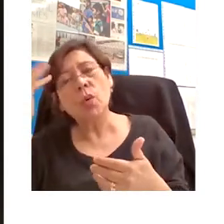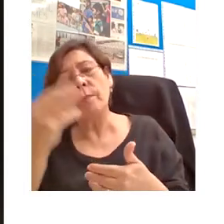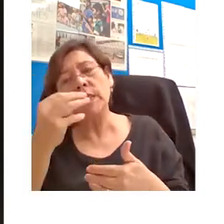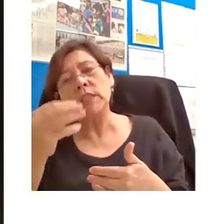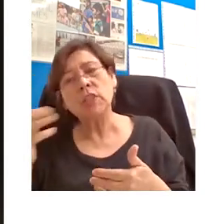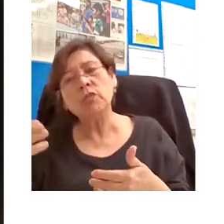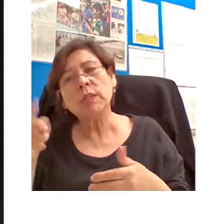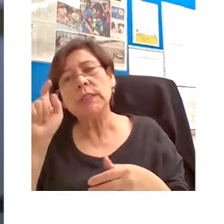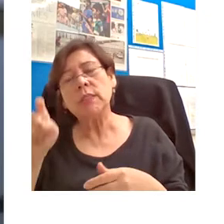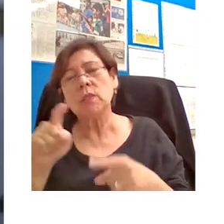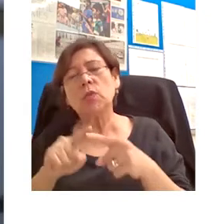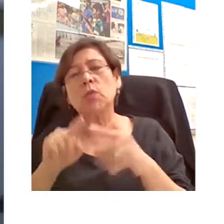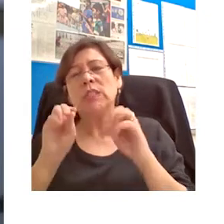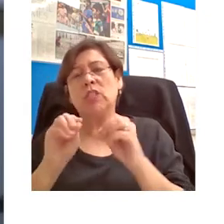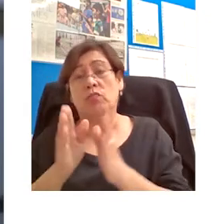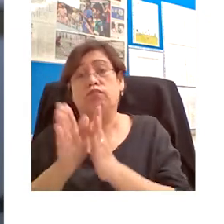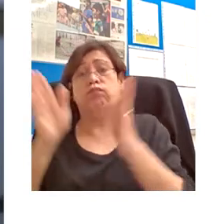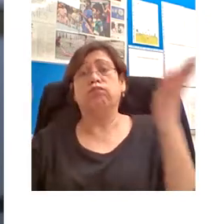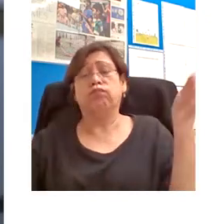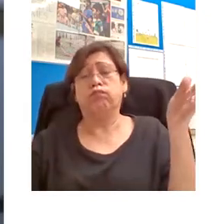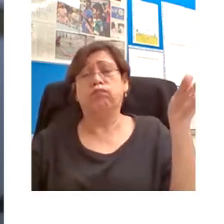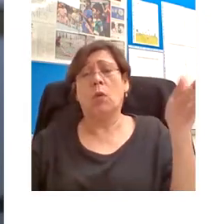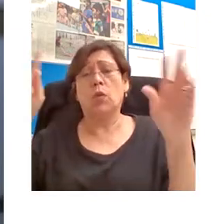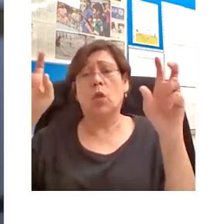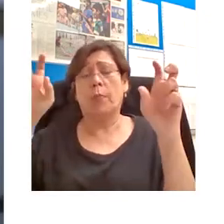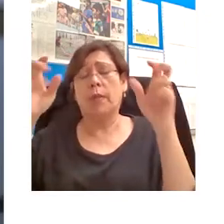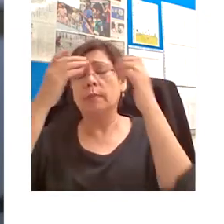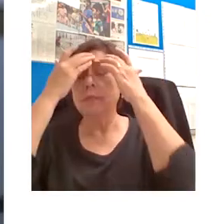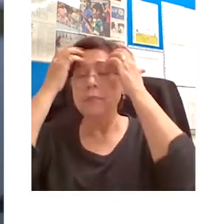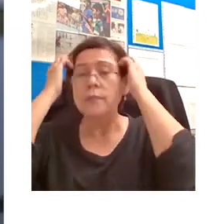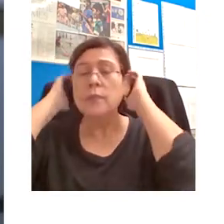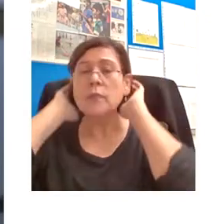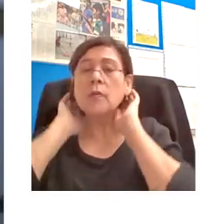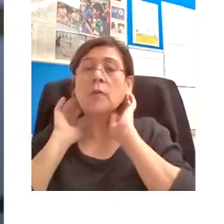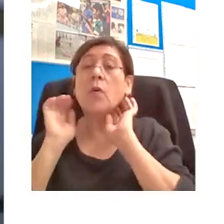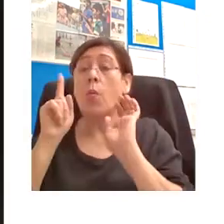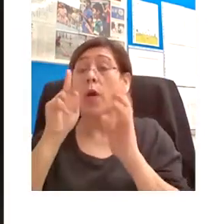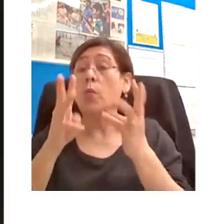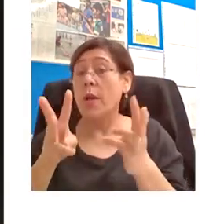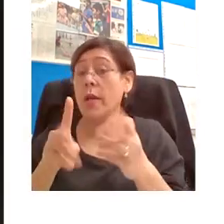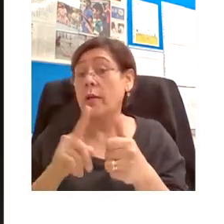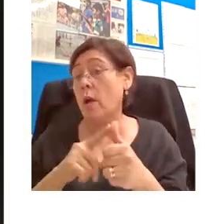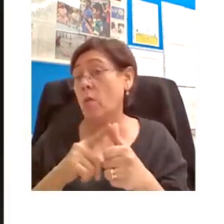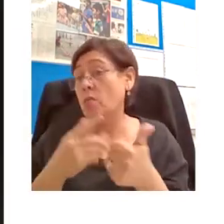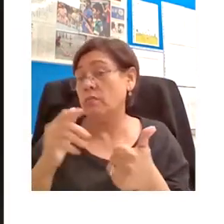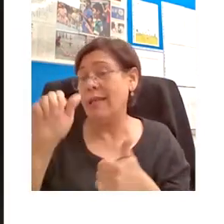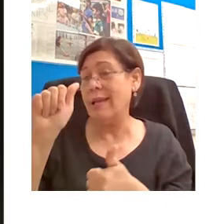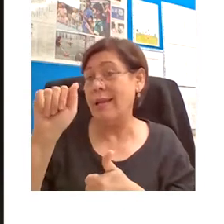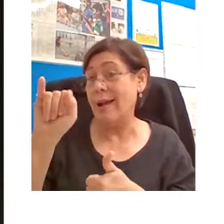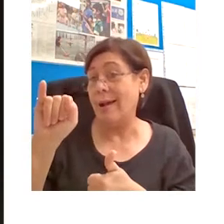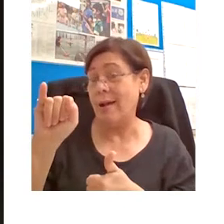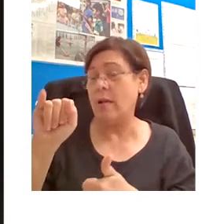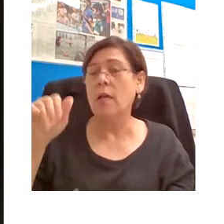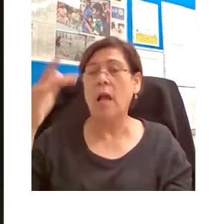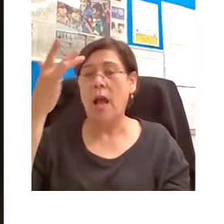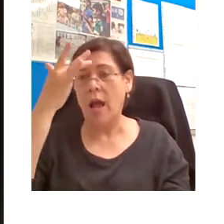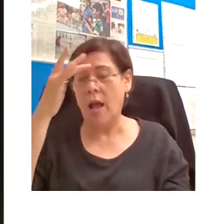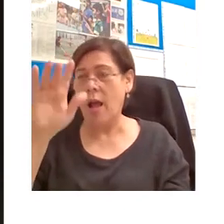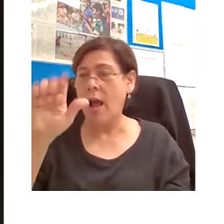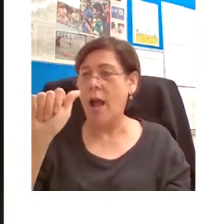broadened curriculum? One possibility, for instance, comes from artificial intelligence and machine learning.